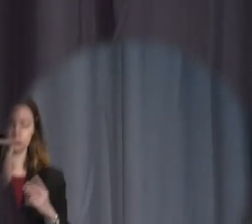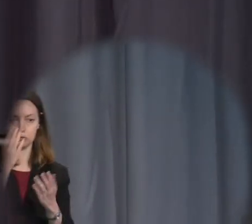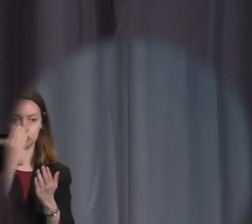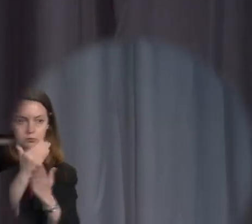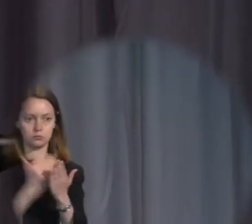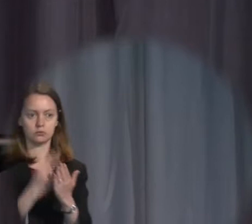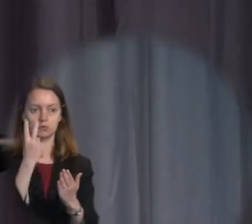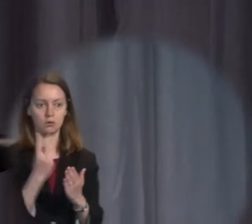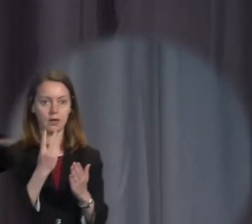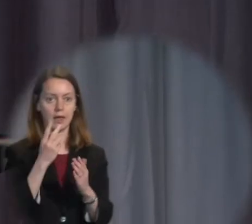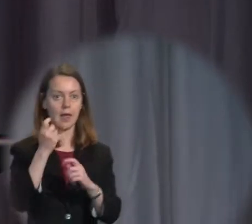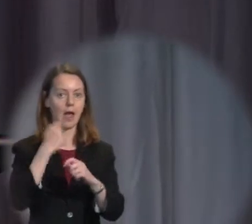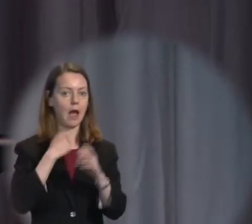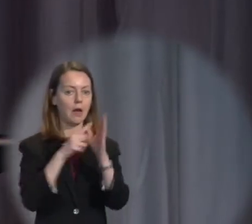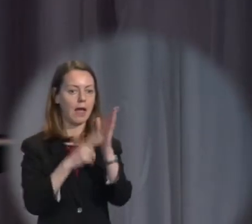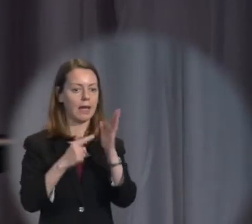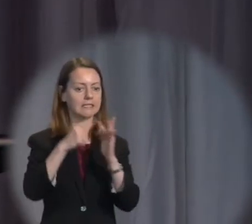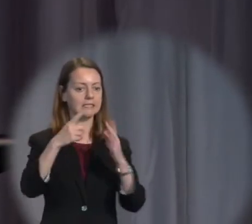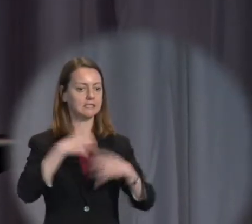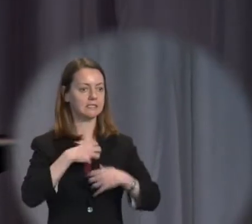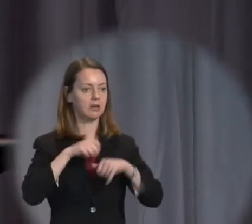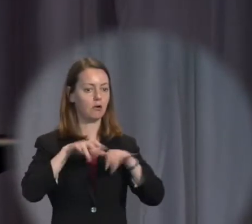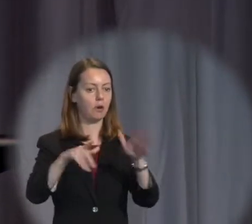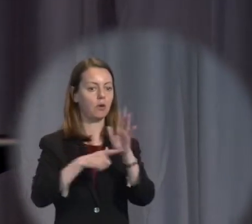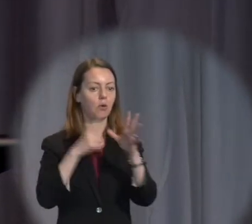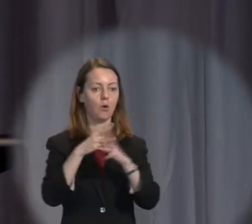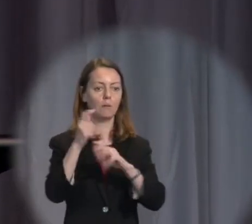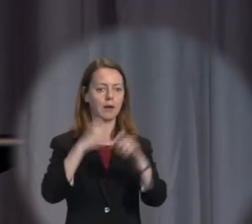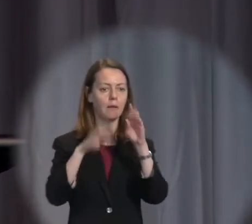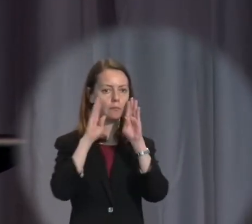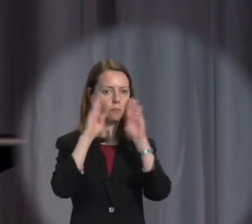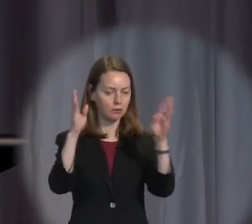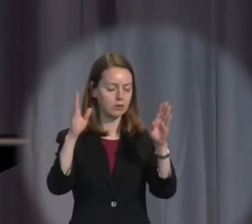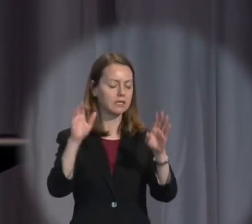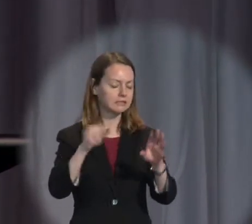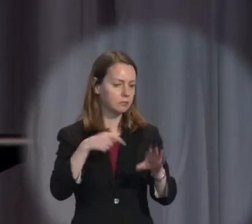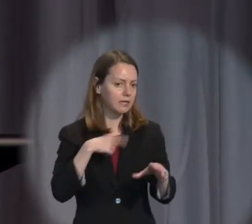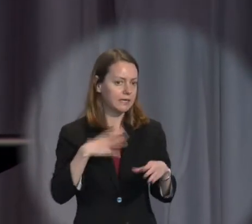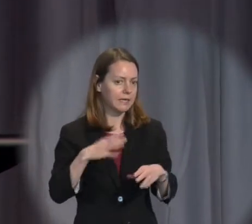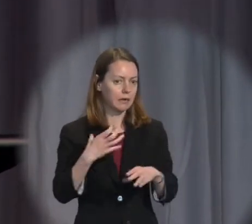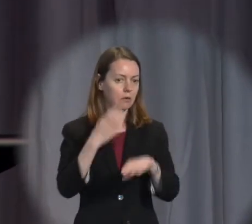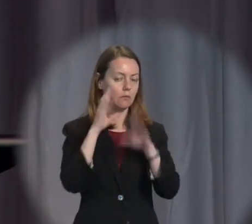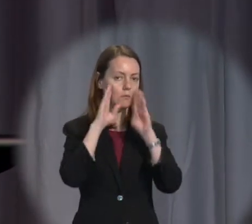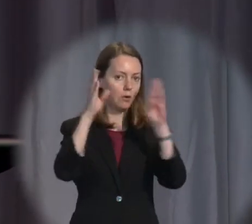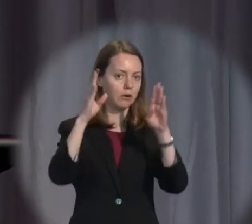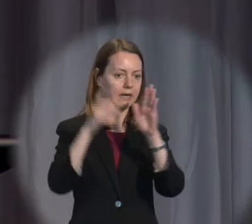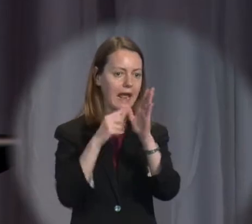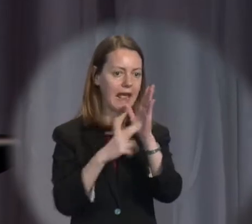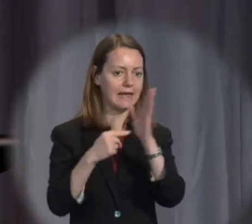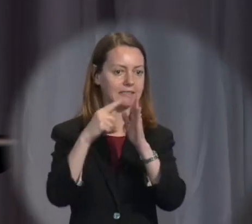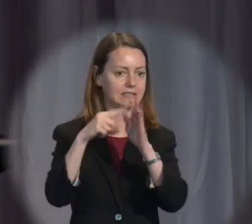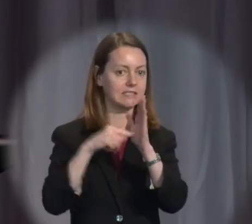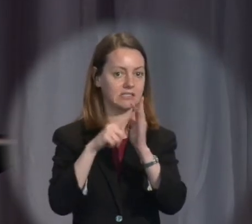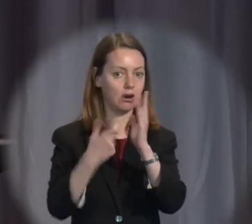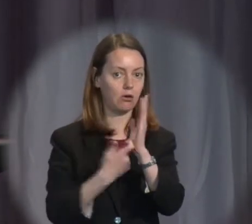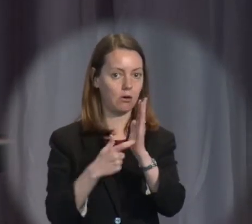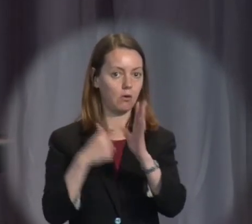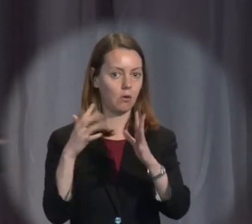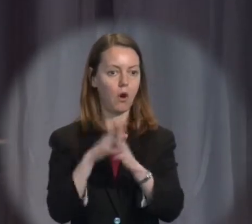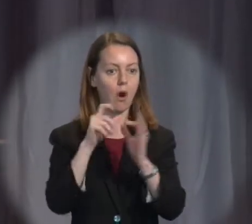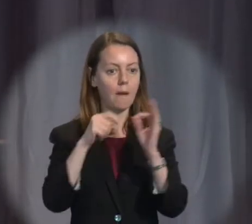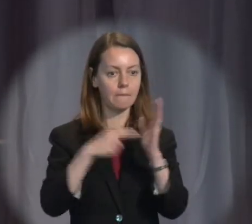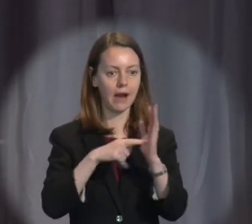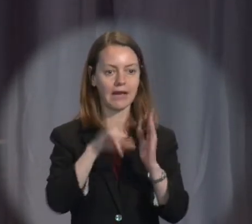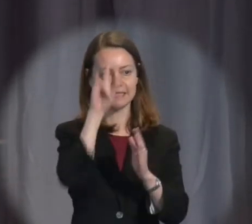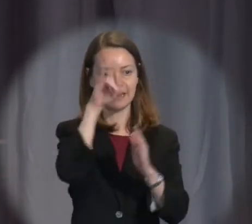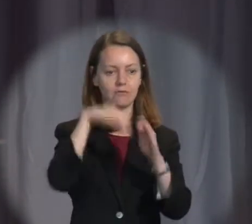modernize our anti-terrorism laws and we needed modernization. I think we can accept that. But the devil, as usual, lies in the